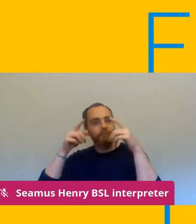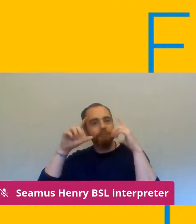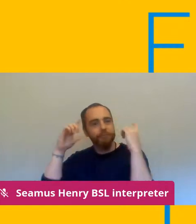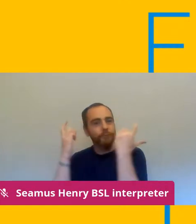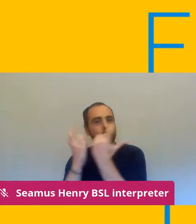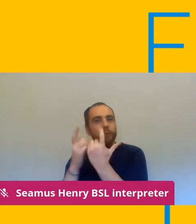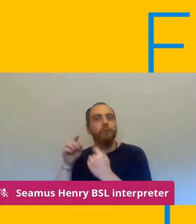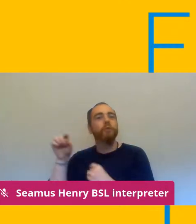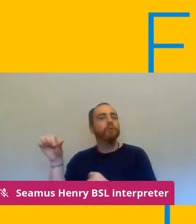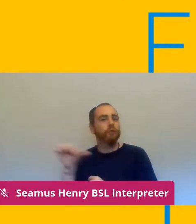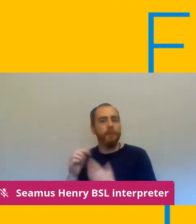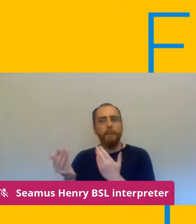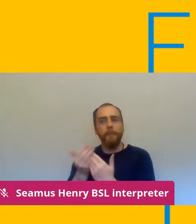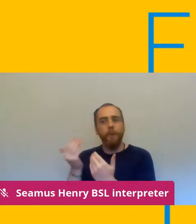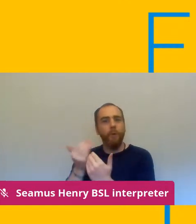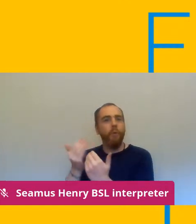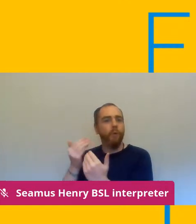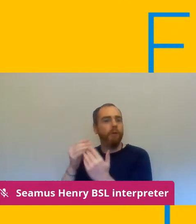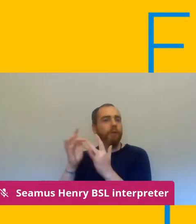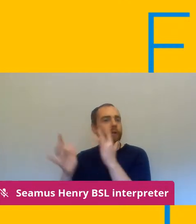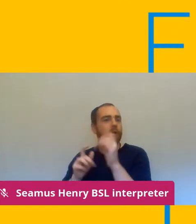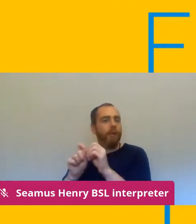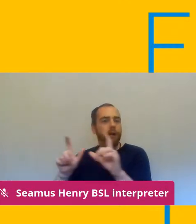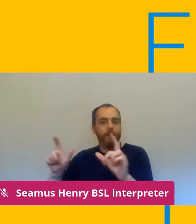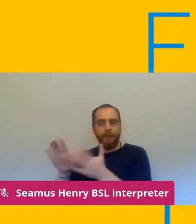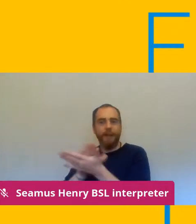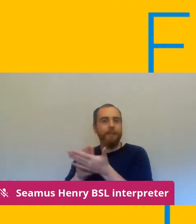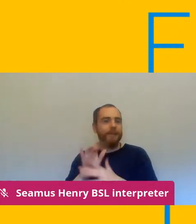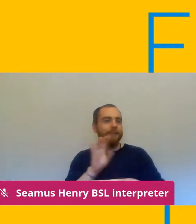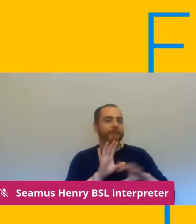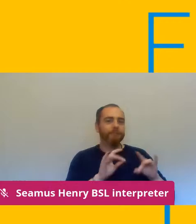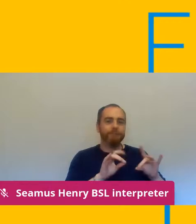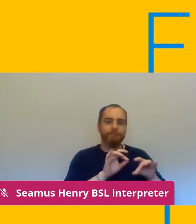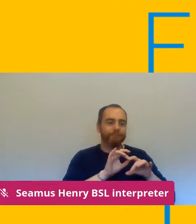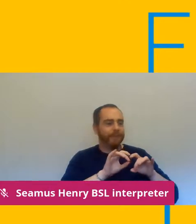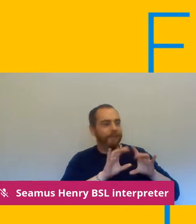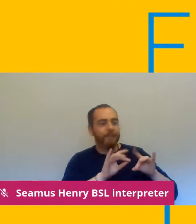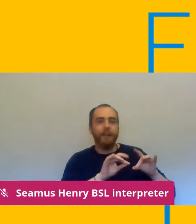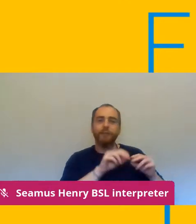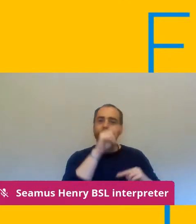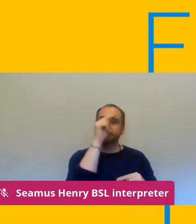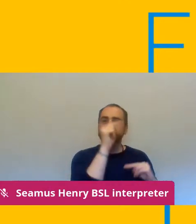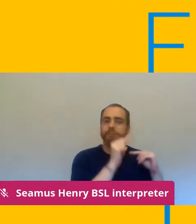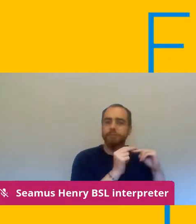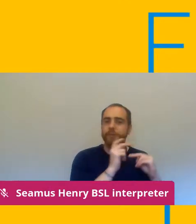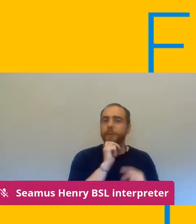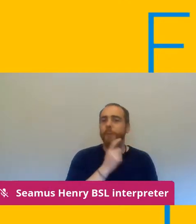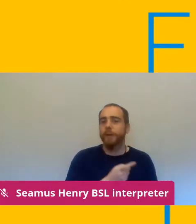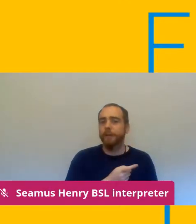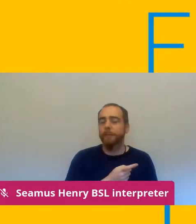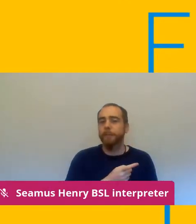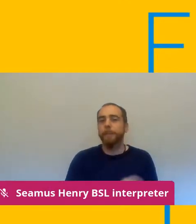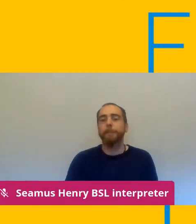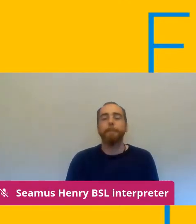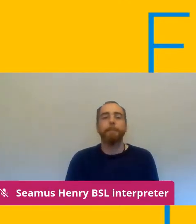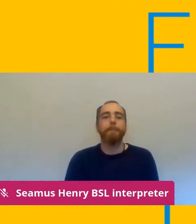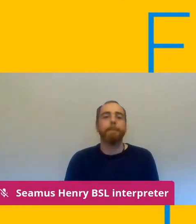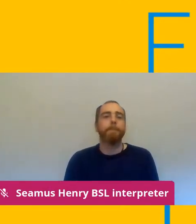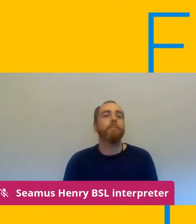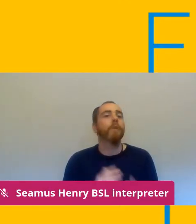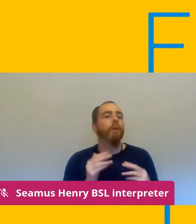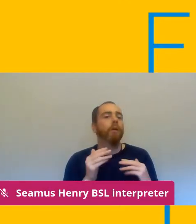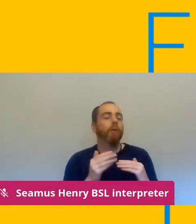prevent spread or transmission of the virus so on top of that let me just check what i've got